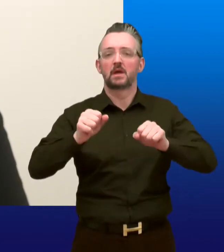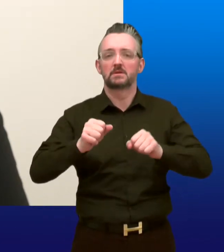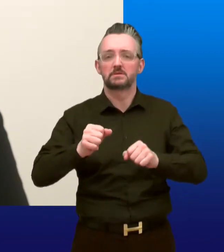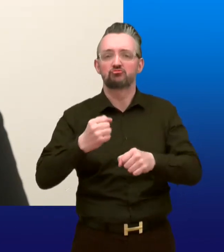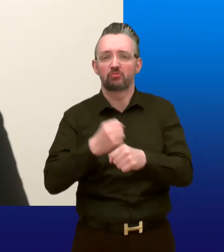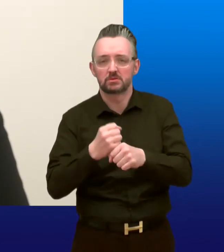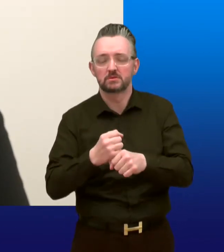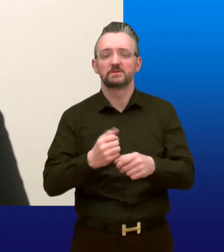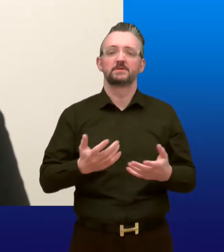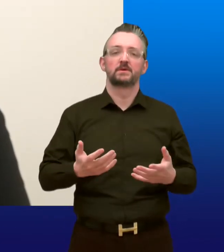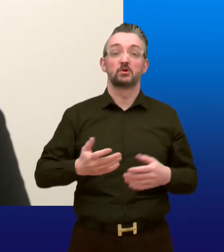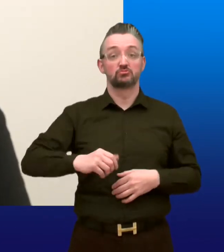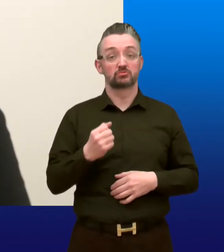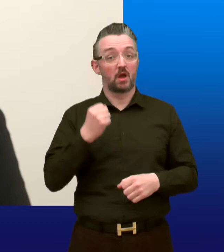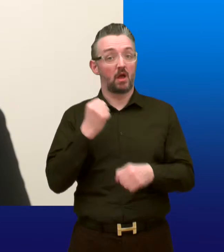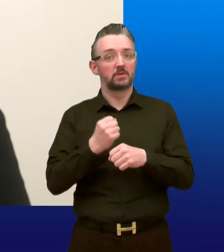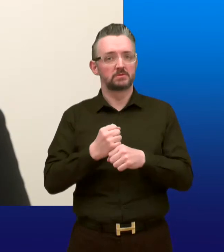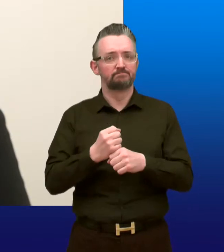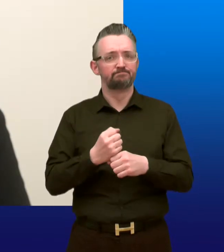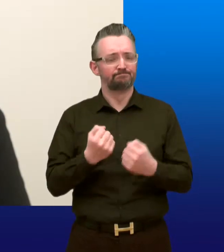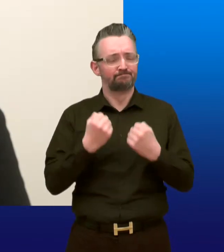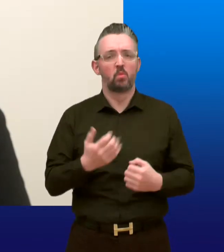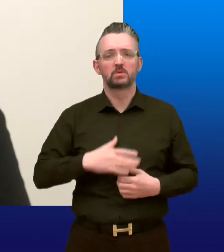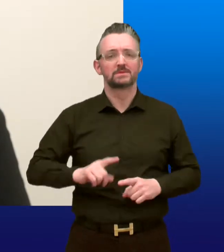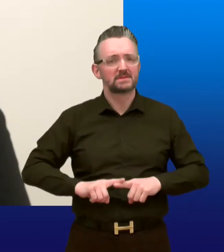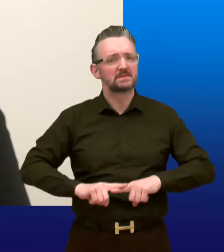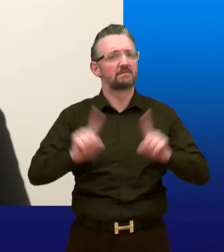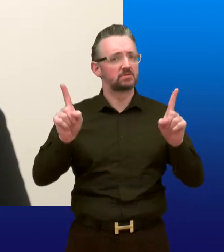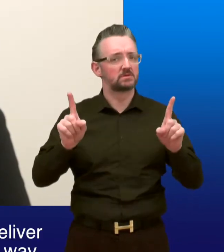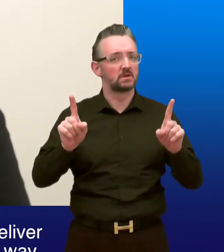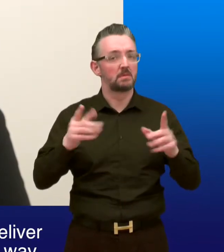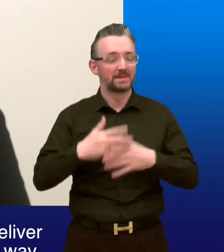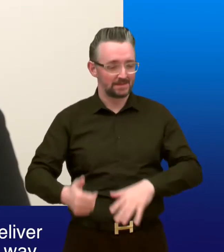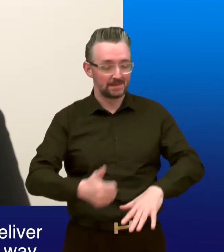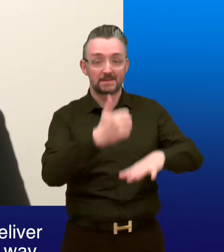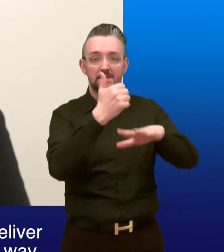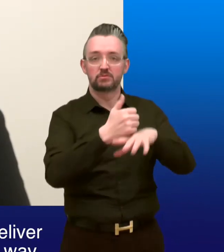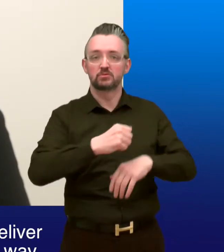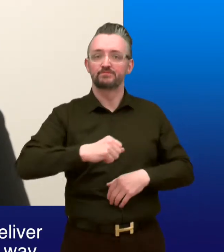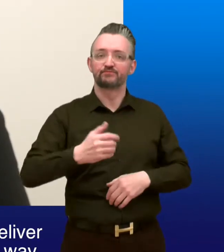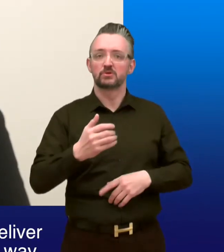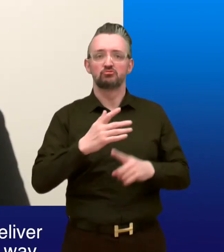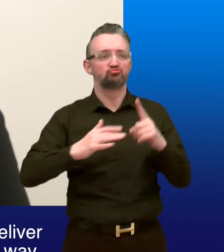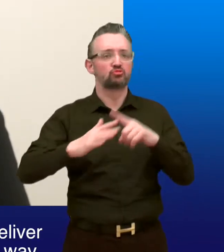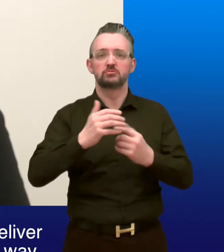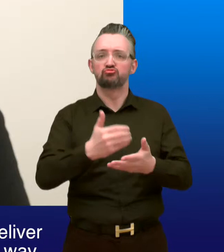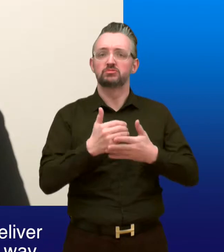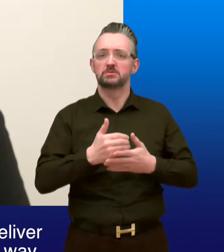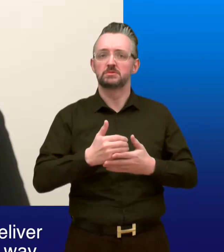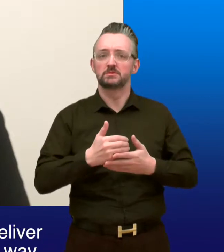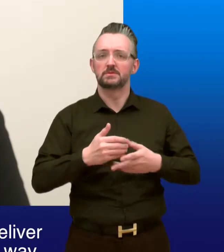Expense Assistance. The Scottish Government is determined to do things differently. It has set up Social Security Scotland to deliver